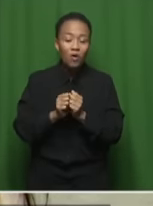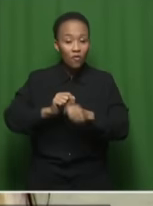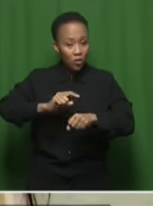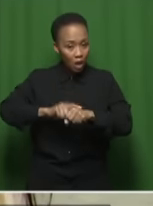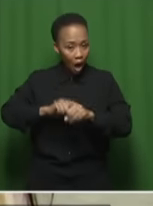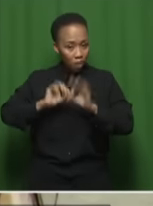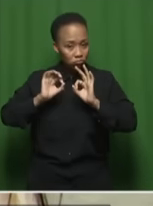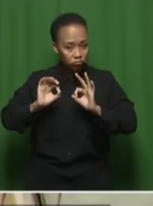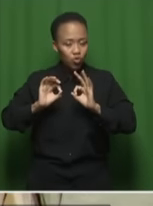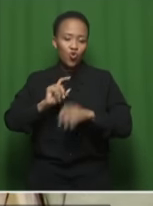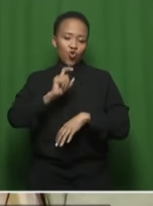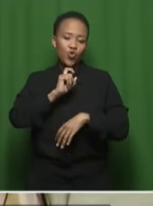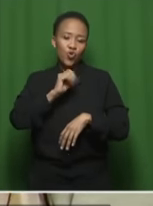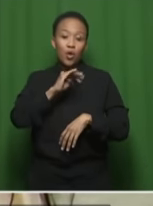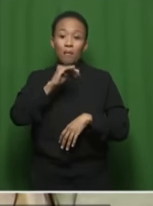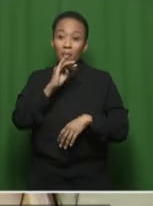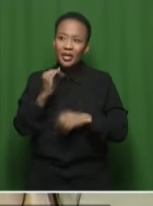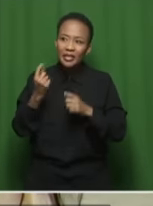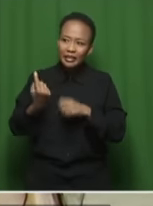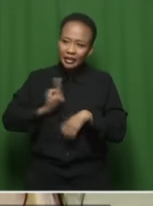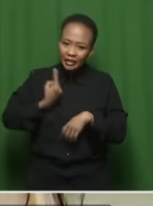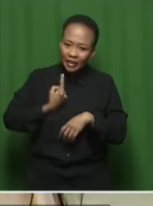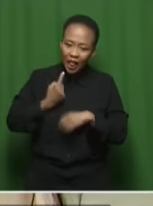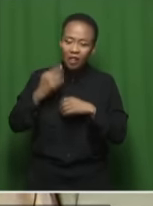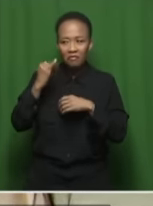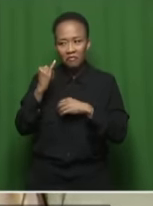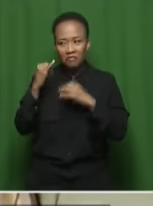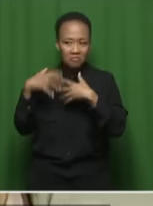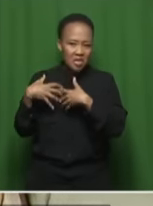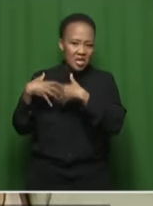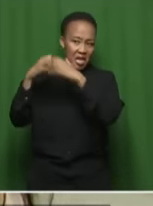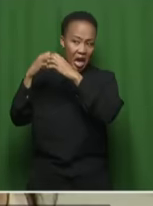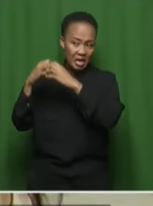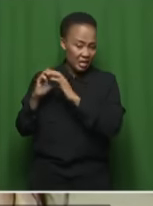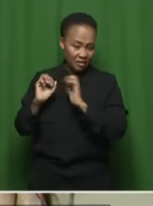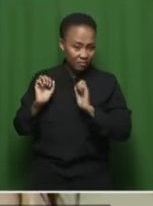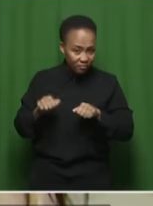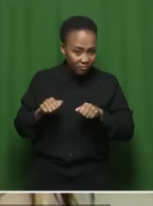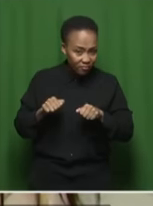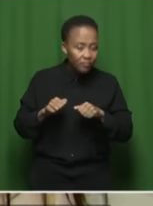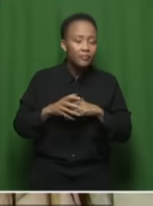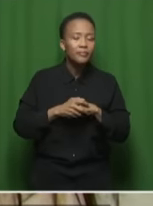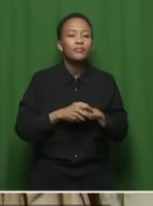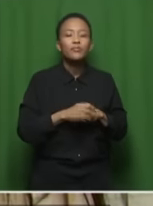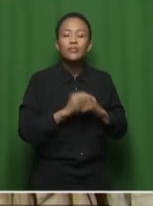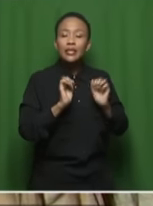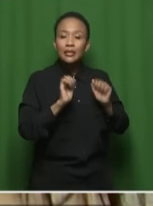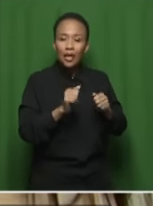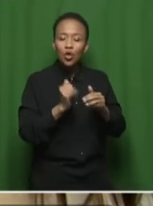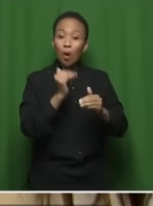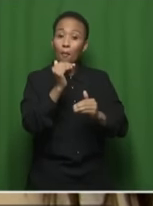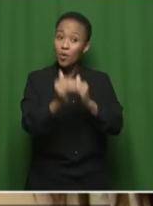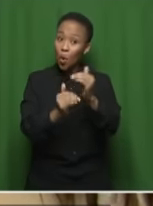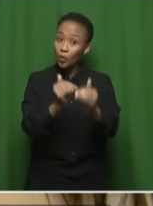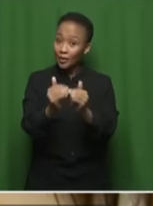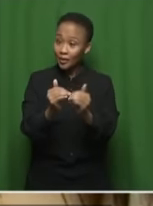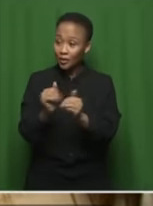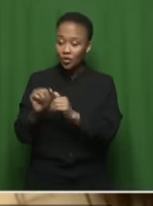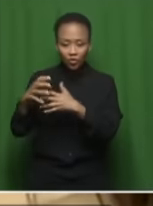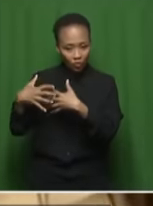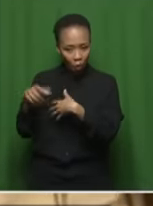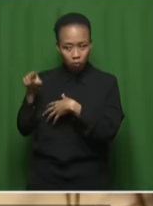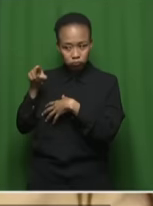do so. So this is a self-created urgency by coming to the electoral court now. We would have expected that in those processes, the